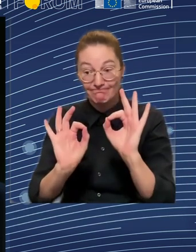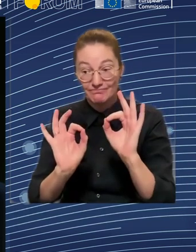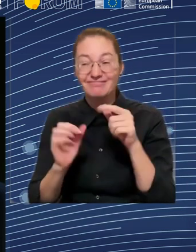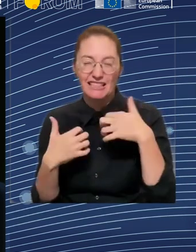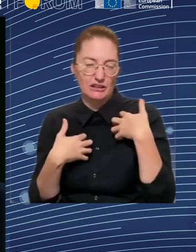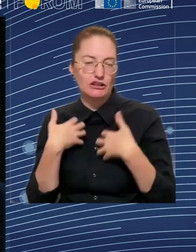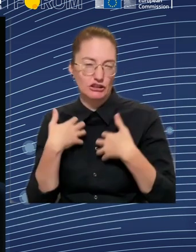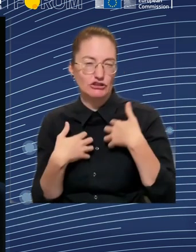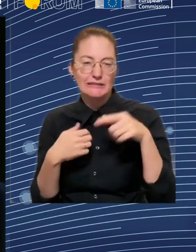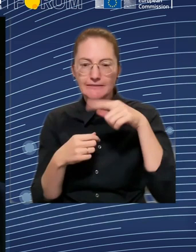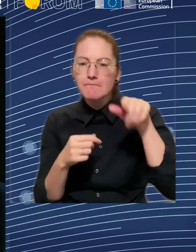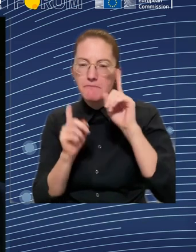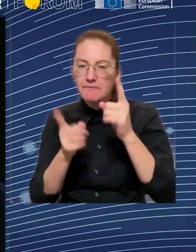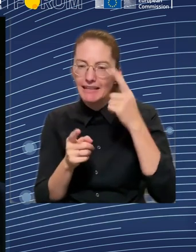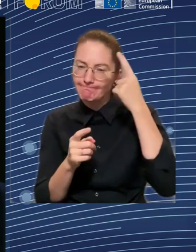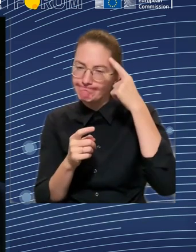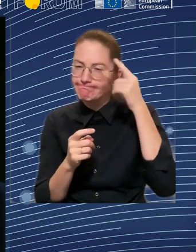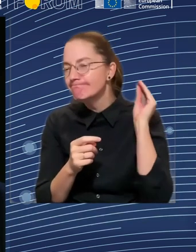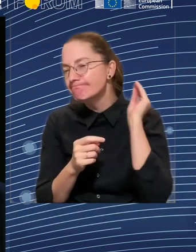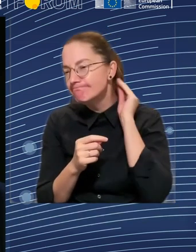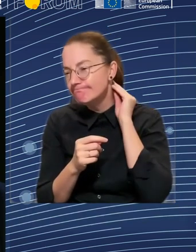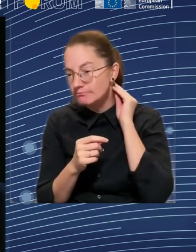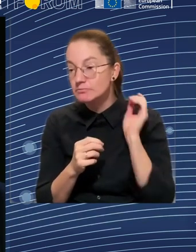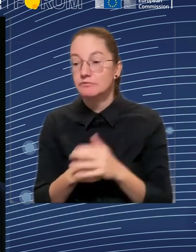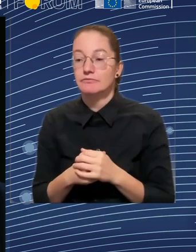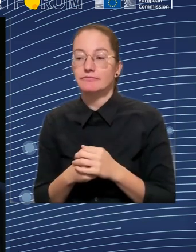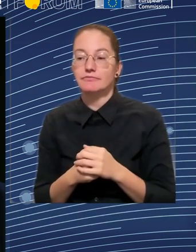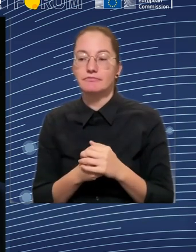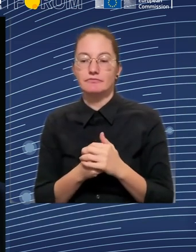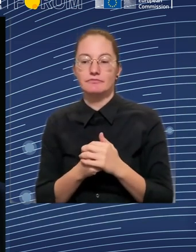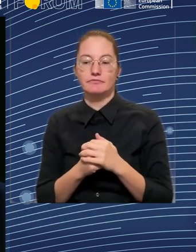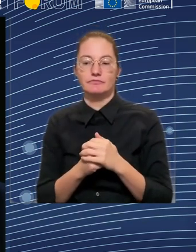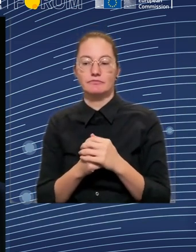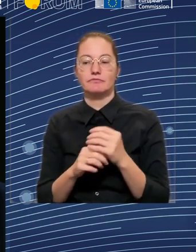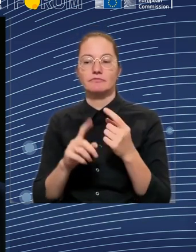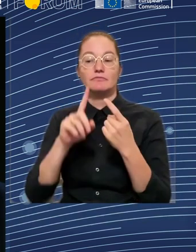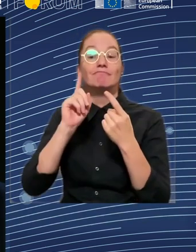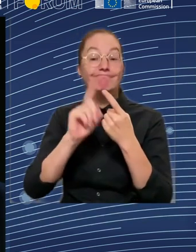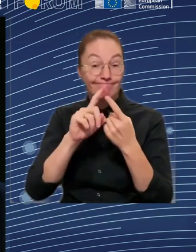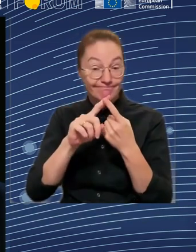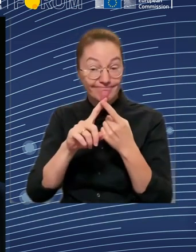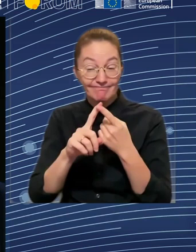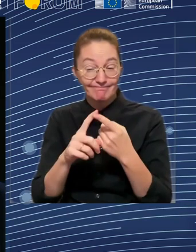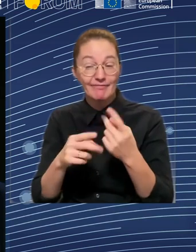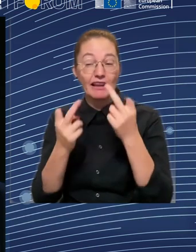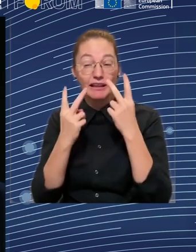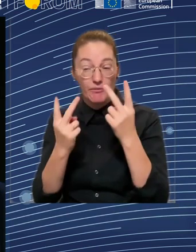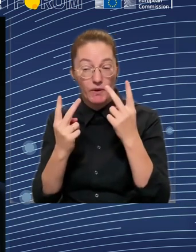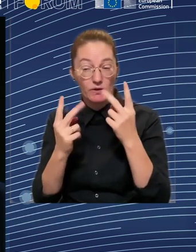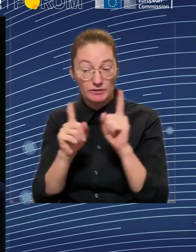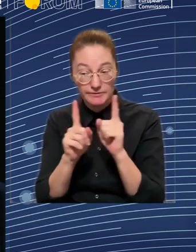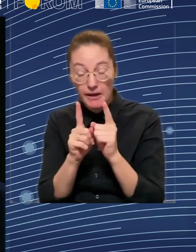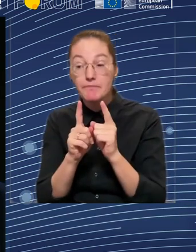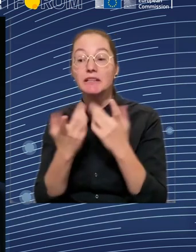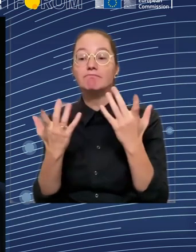the emphasis there on excess immigration because I don't want to give the impression that we're talking about all immigration. Does anyone see that as an issue?